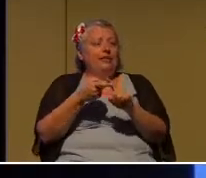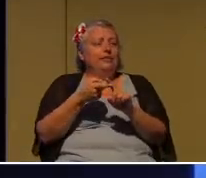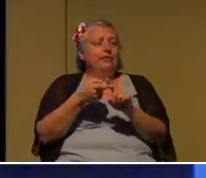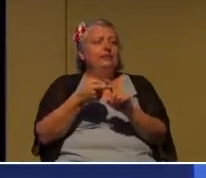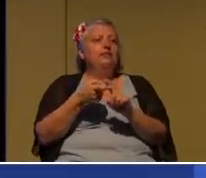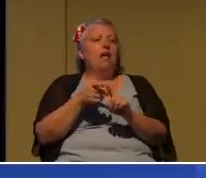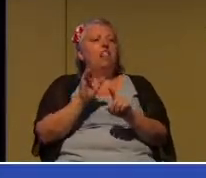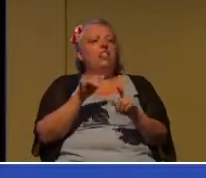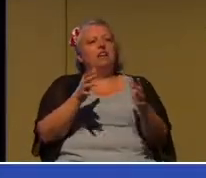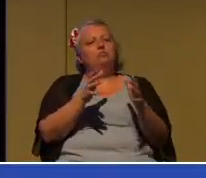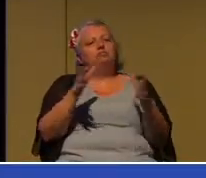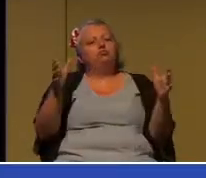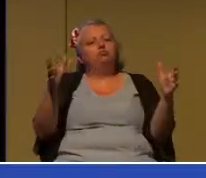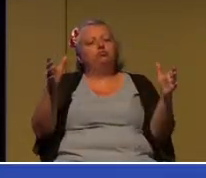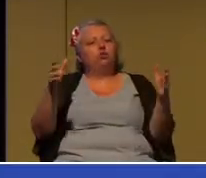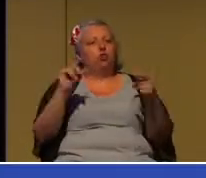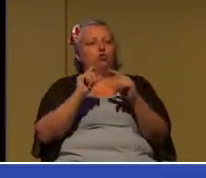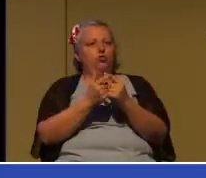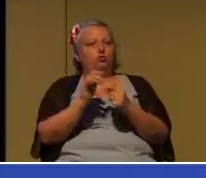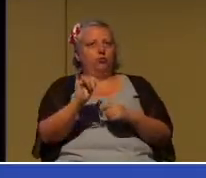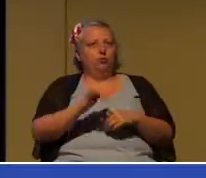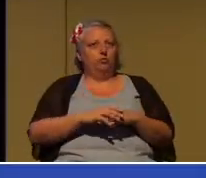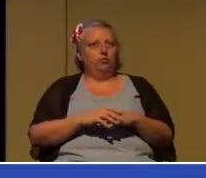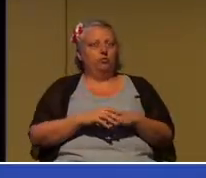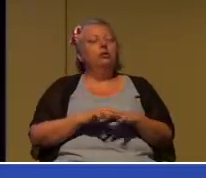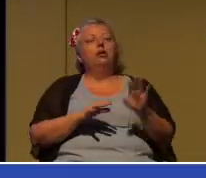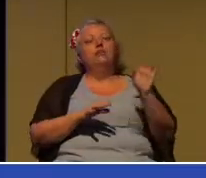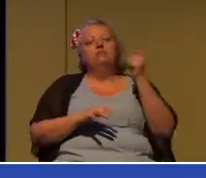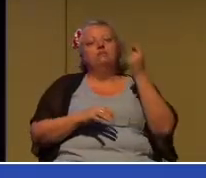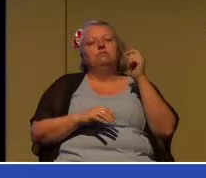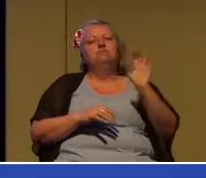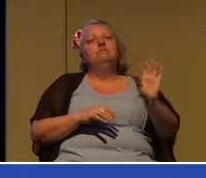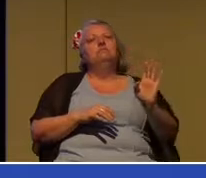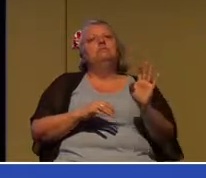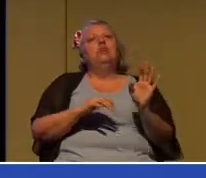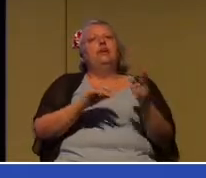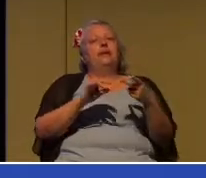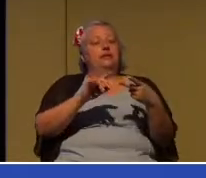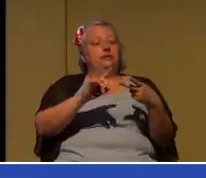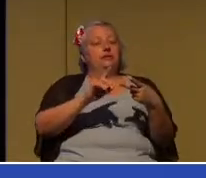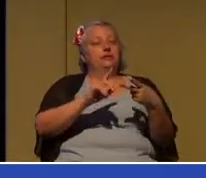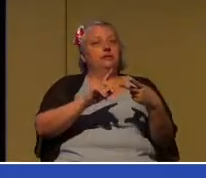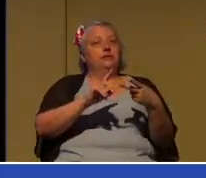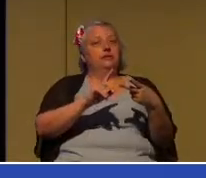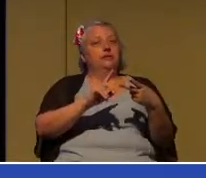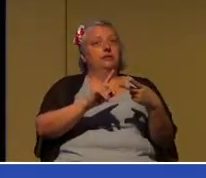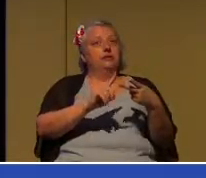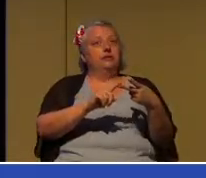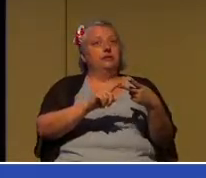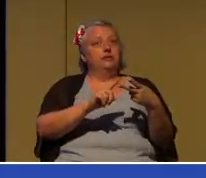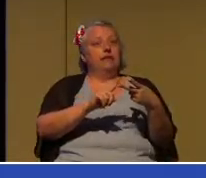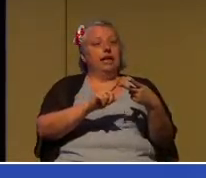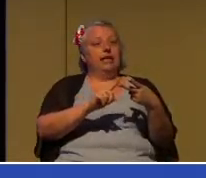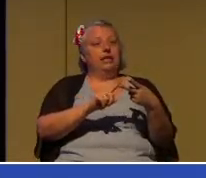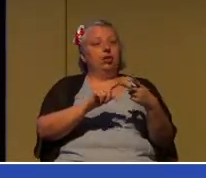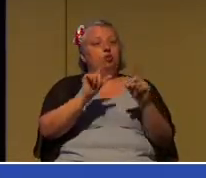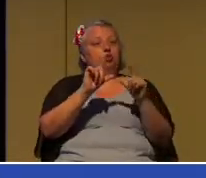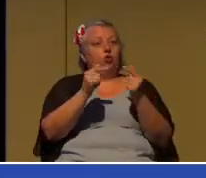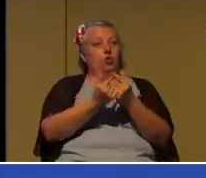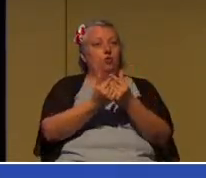that I think we need to identify is what I would call contractual. You can take that slide down.